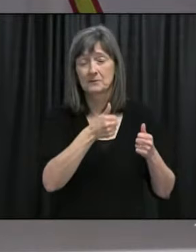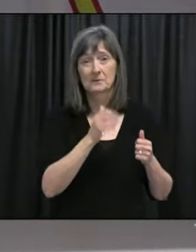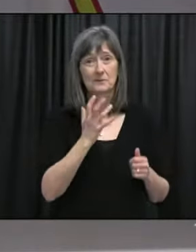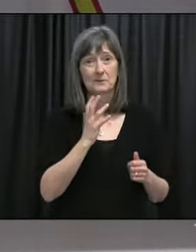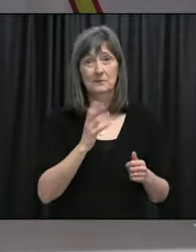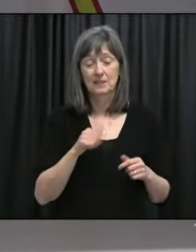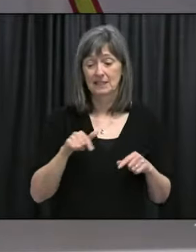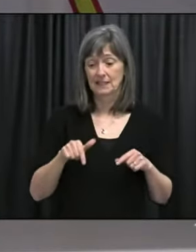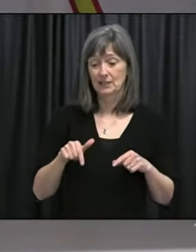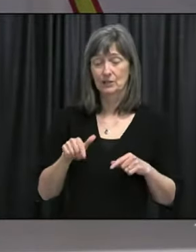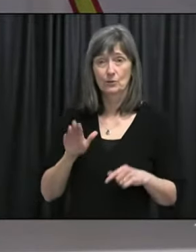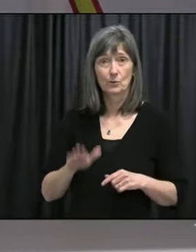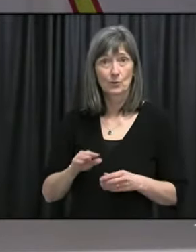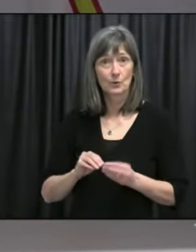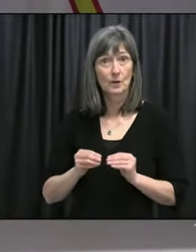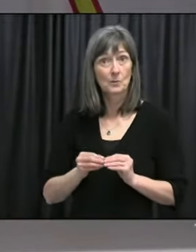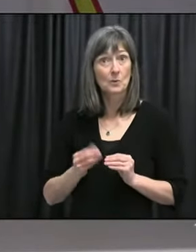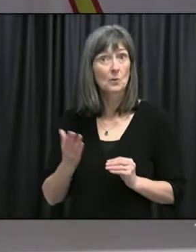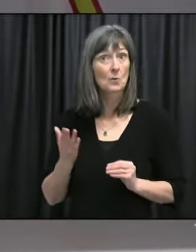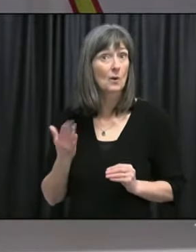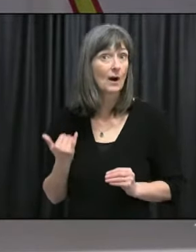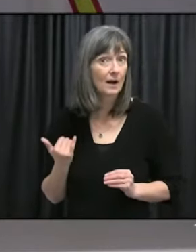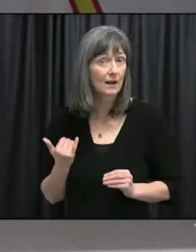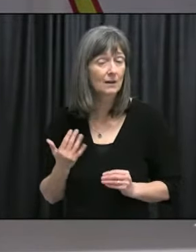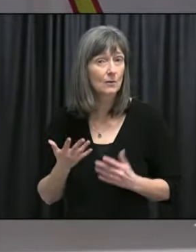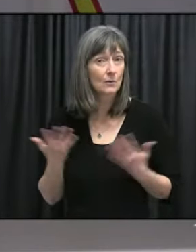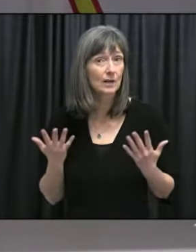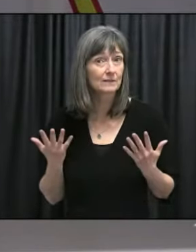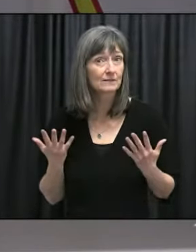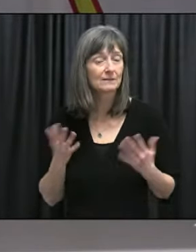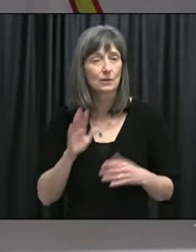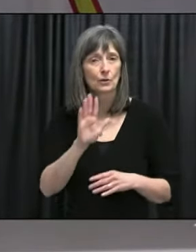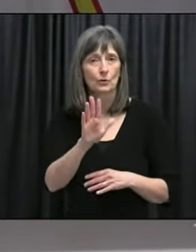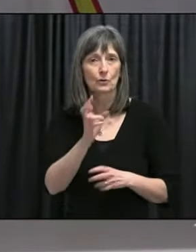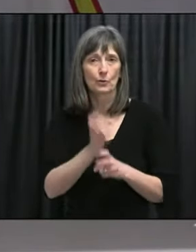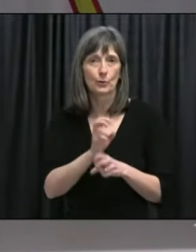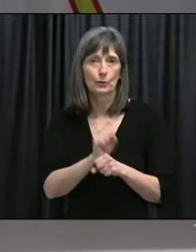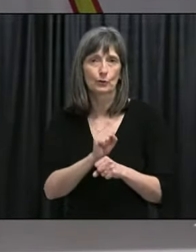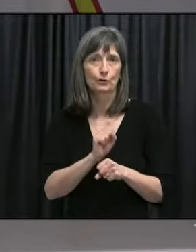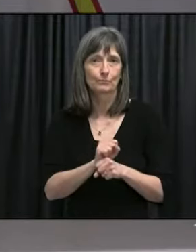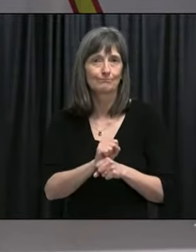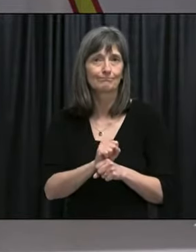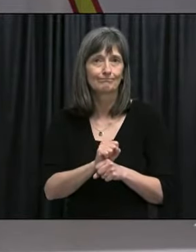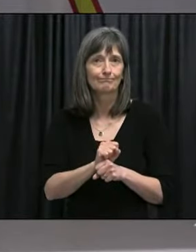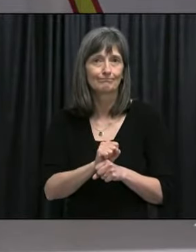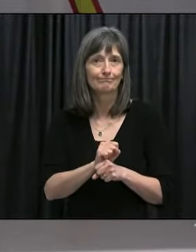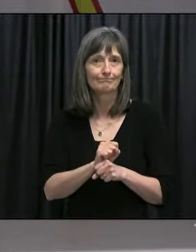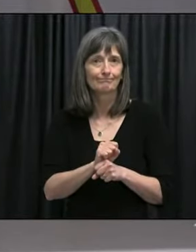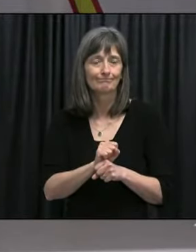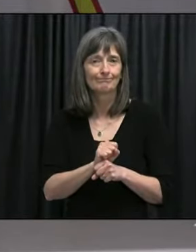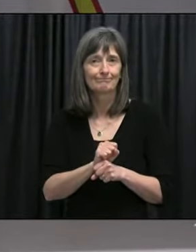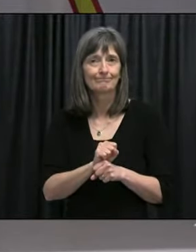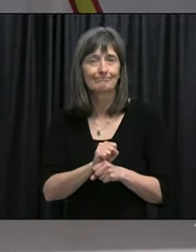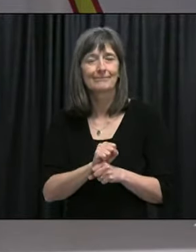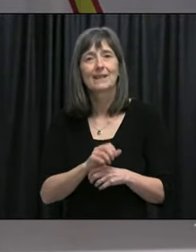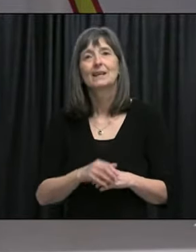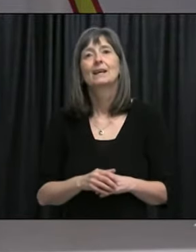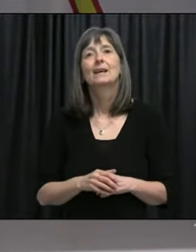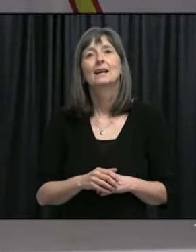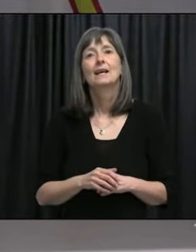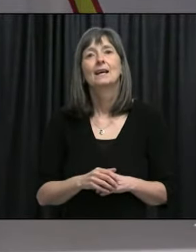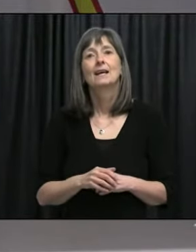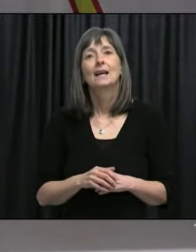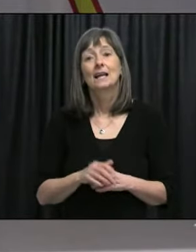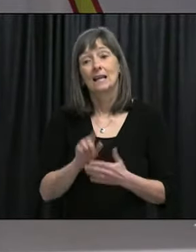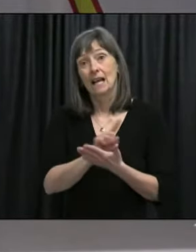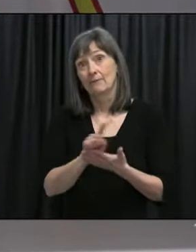Our low numbers can be traced back to one thing, your hard work and determination. And, on a final note, usually, each